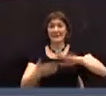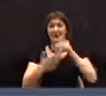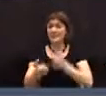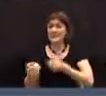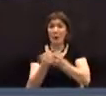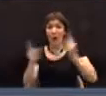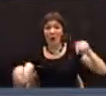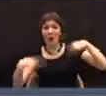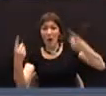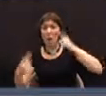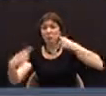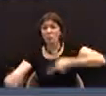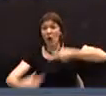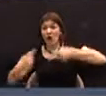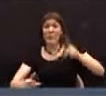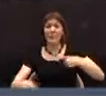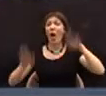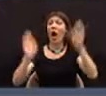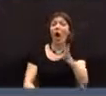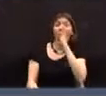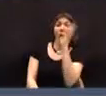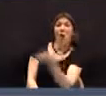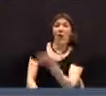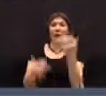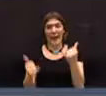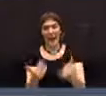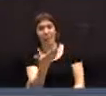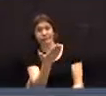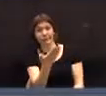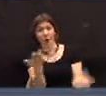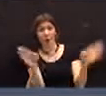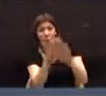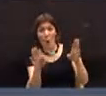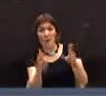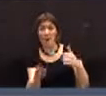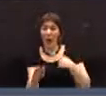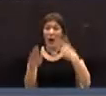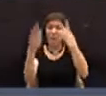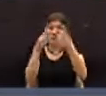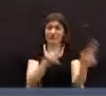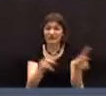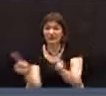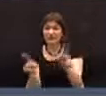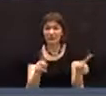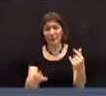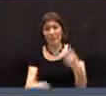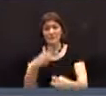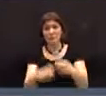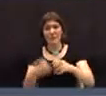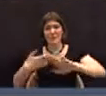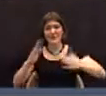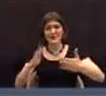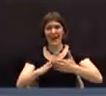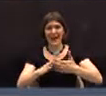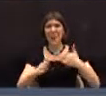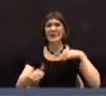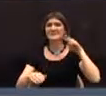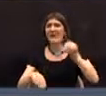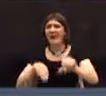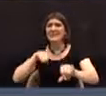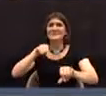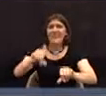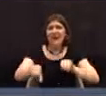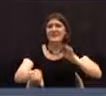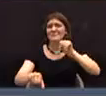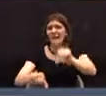this town, would have challenges and no one listened. Now look what happened. I'm predicting that we have a problem here of spending. And